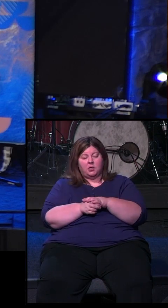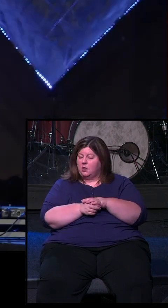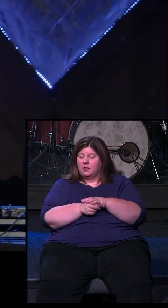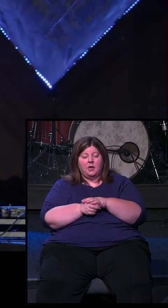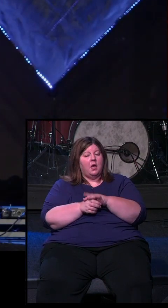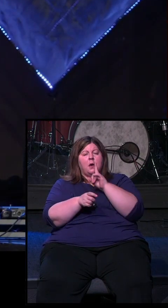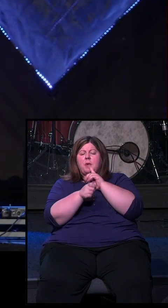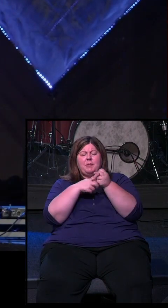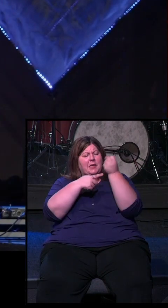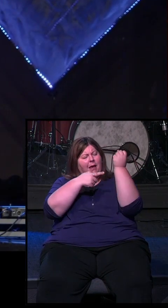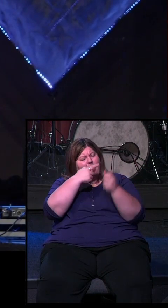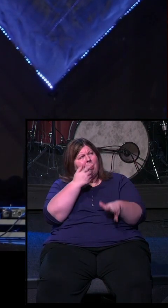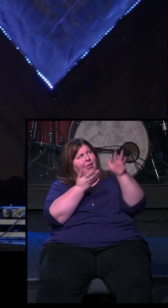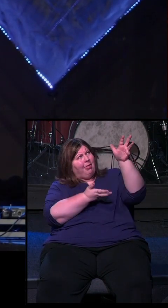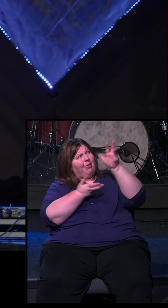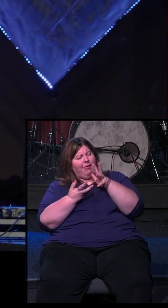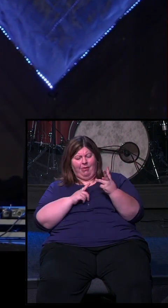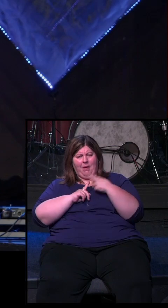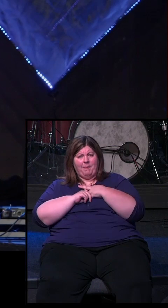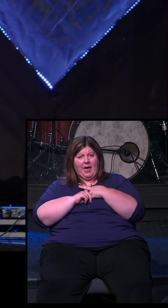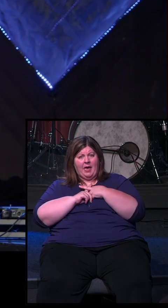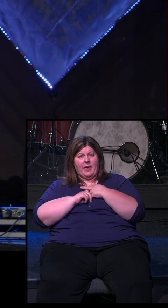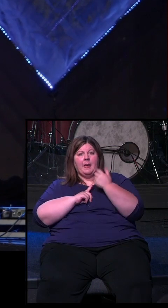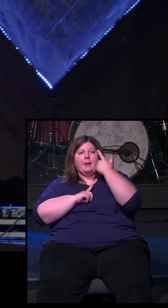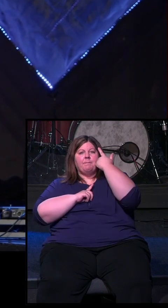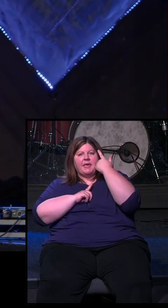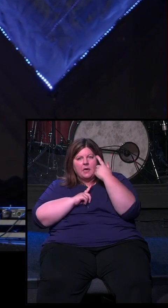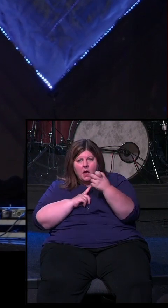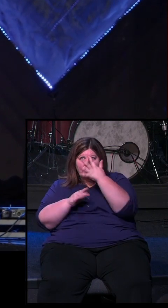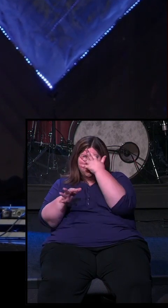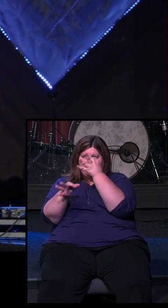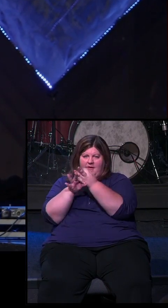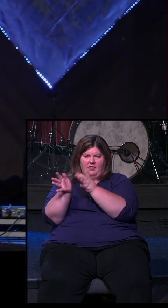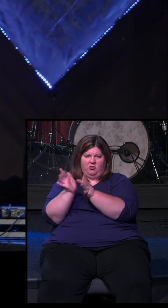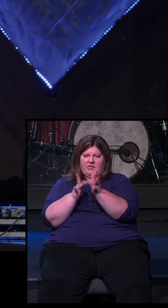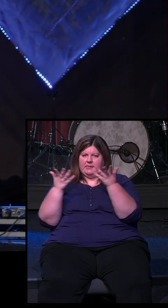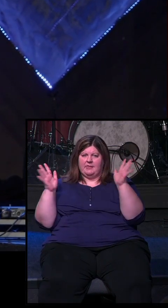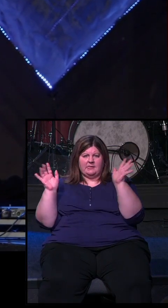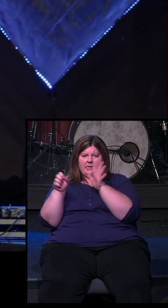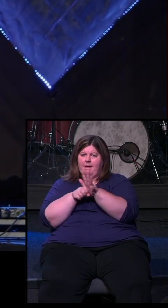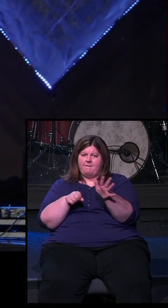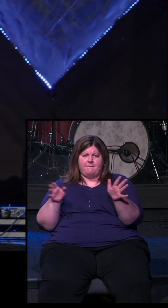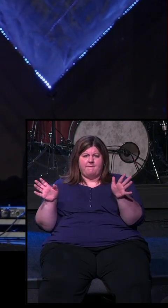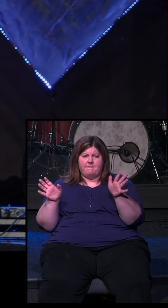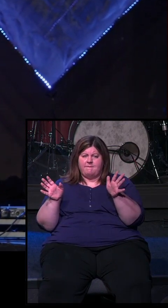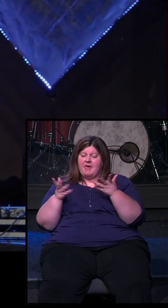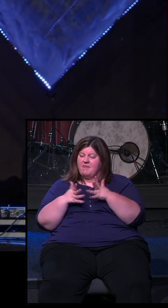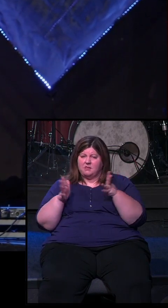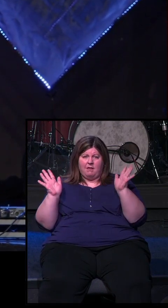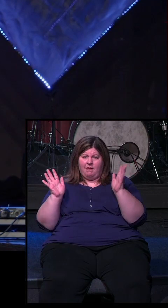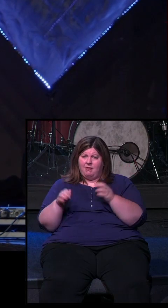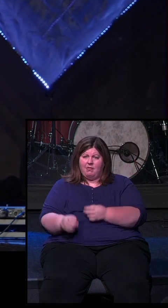for you and you can claim them, you can anchor your life in them because you have your faith and your trust put securely in the person of Jesus Christ. That's the gospel.